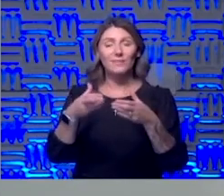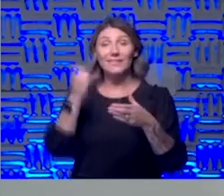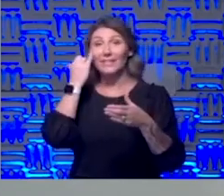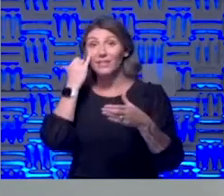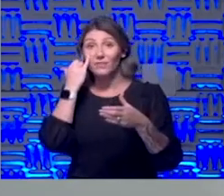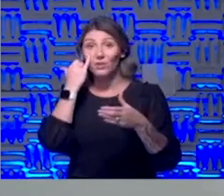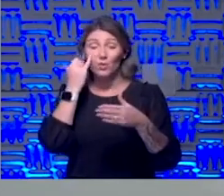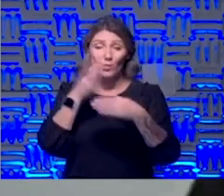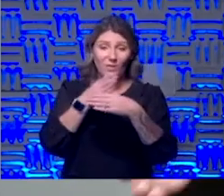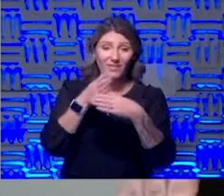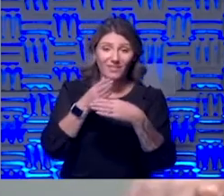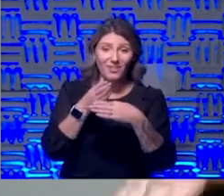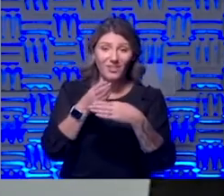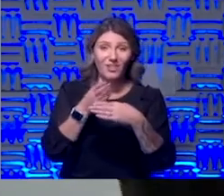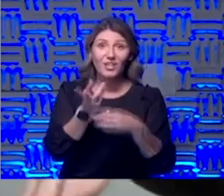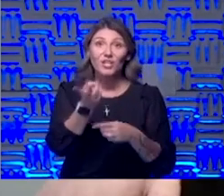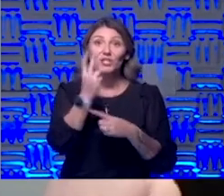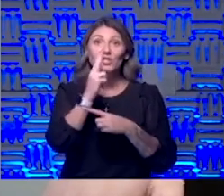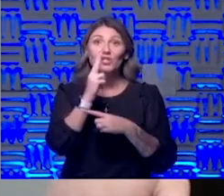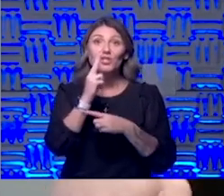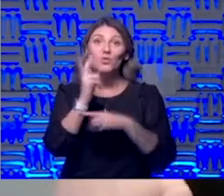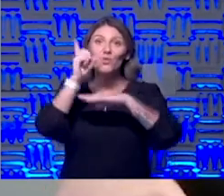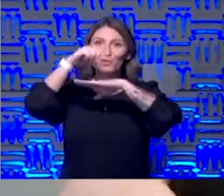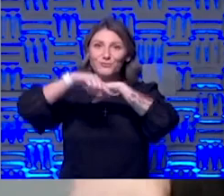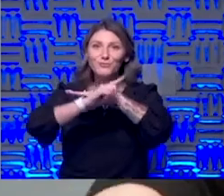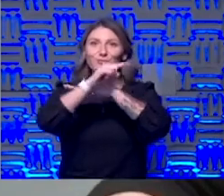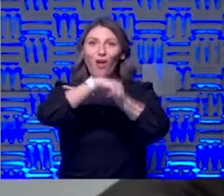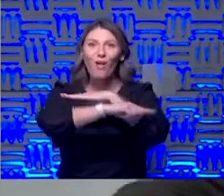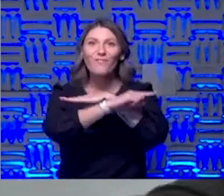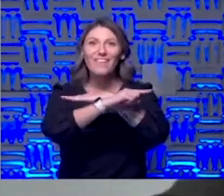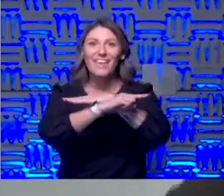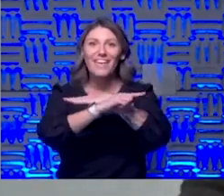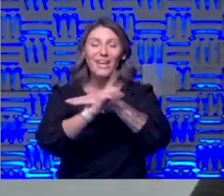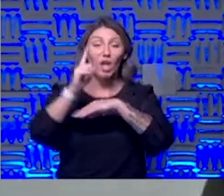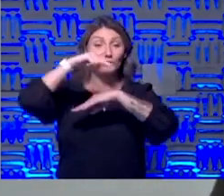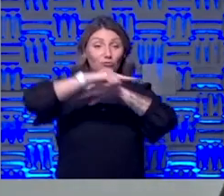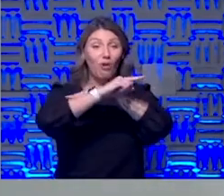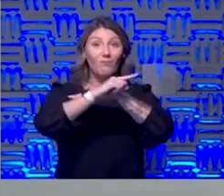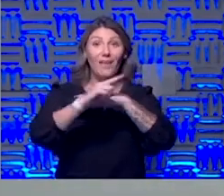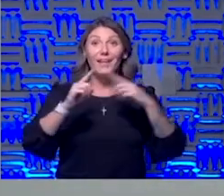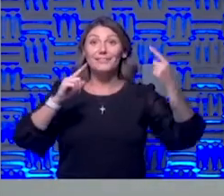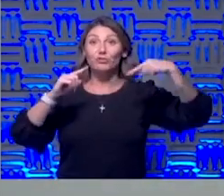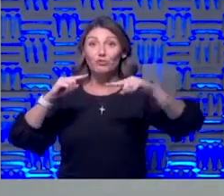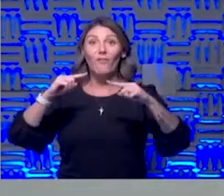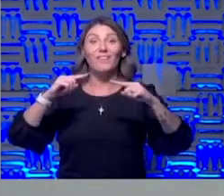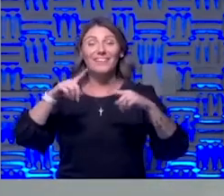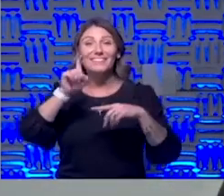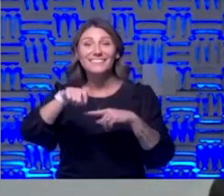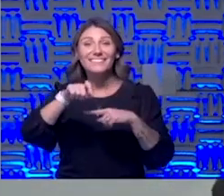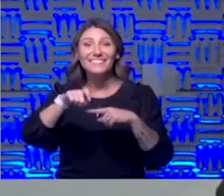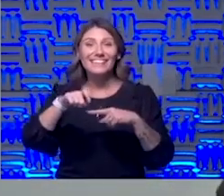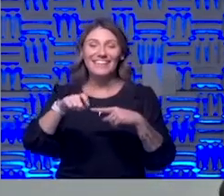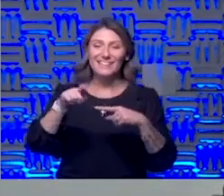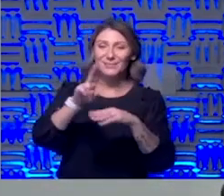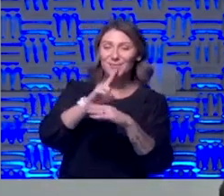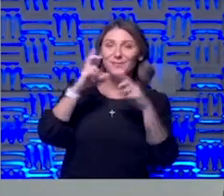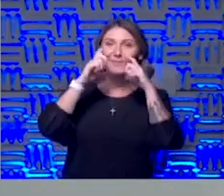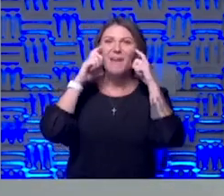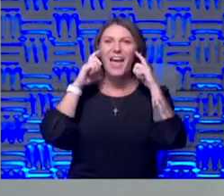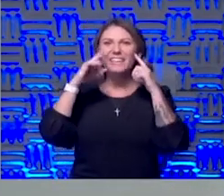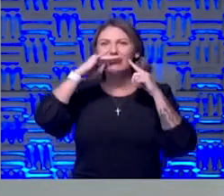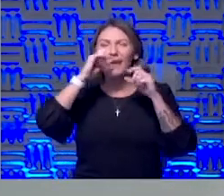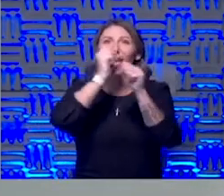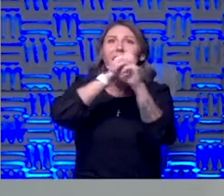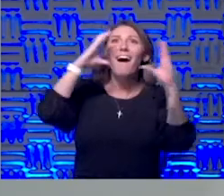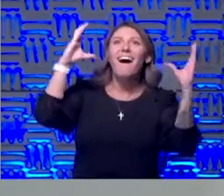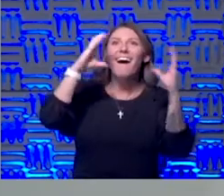are within two dolphin links of the next person you need to have a mask on and that's something that kids are able to visualize in a